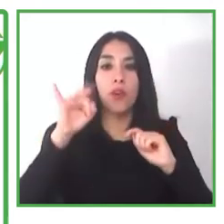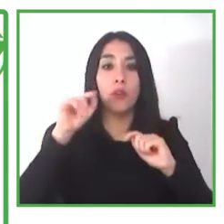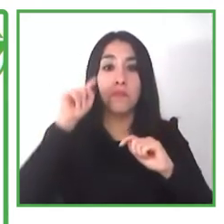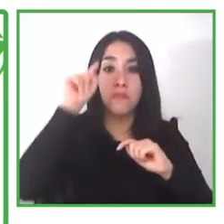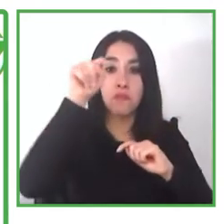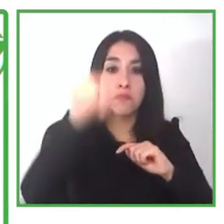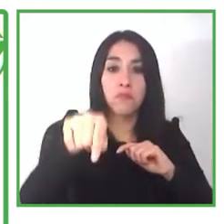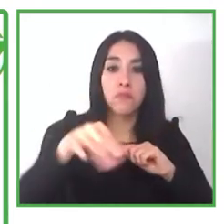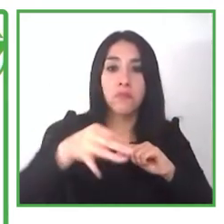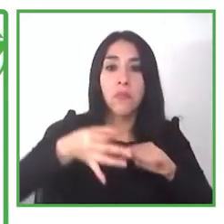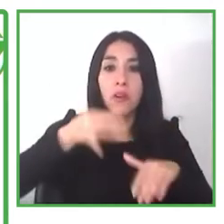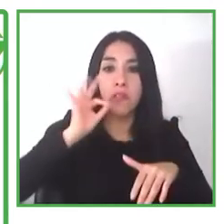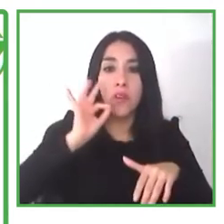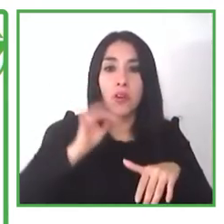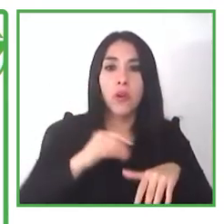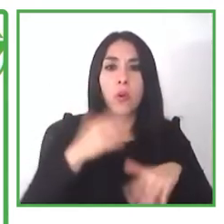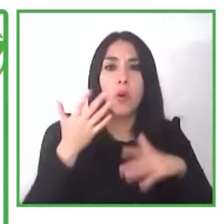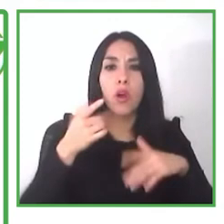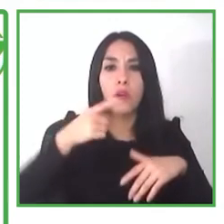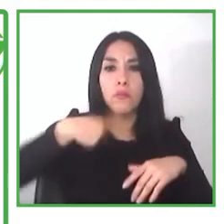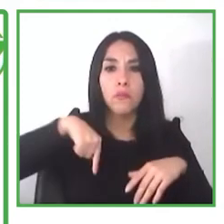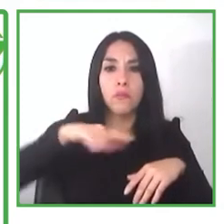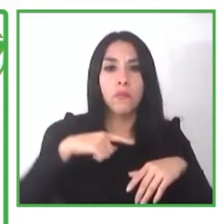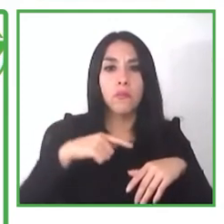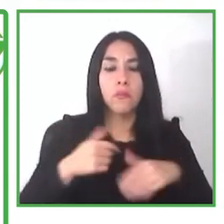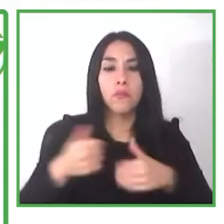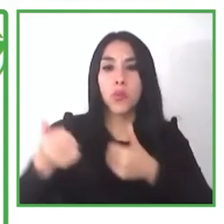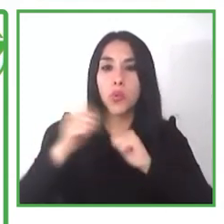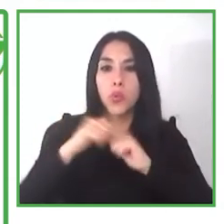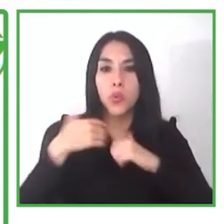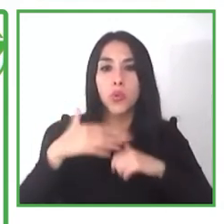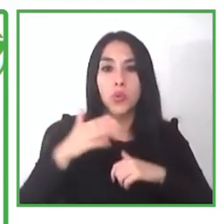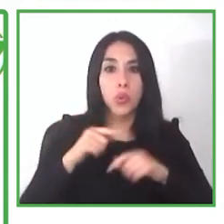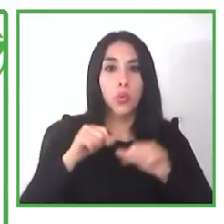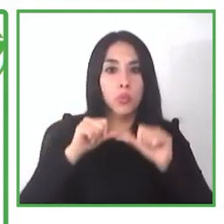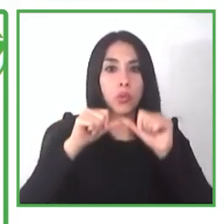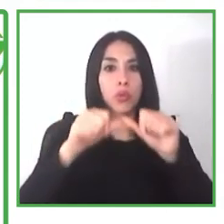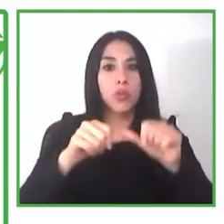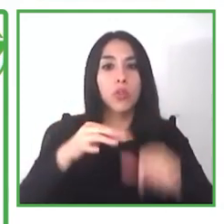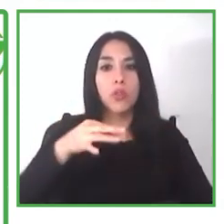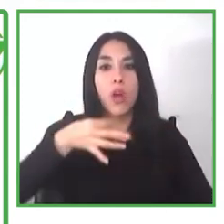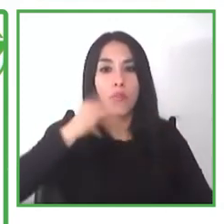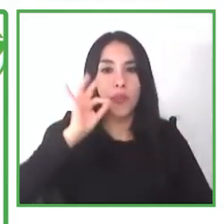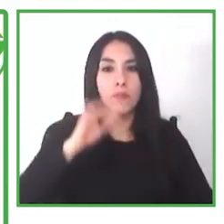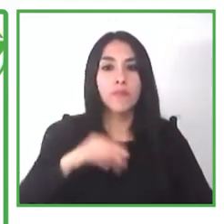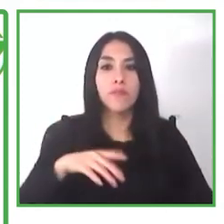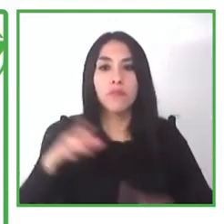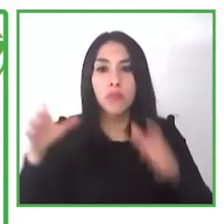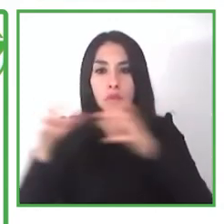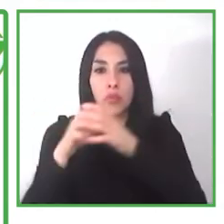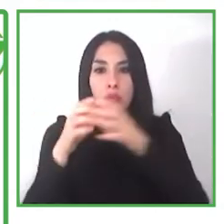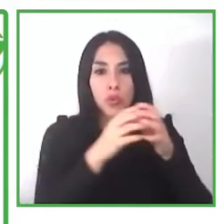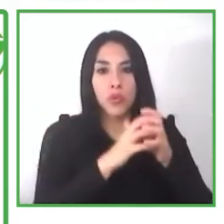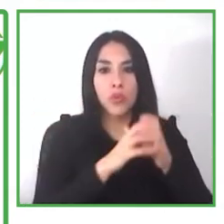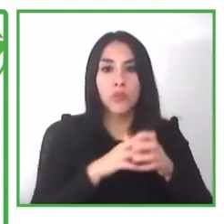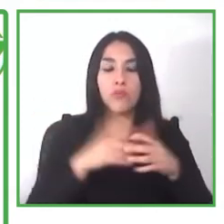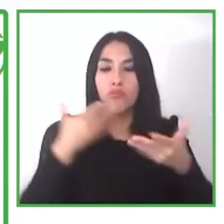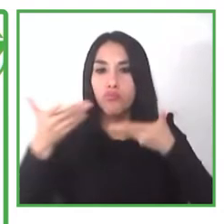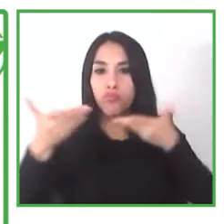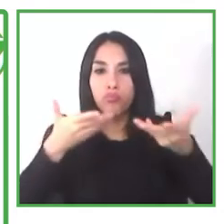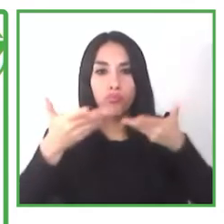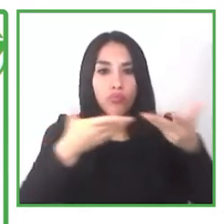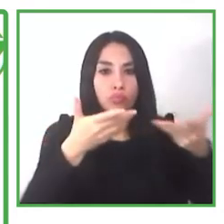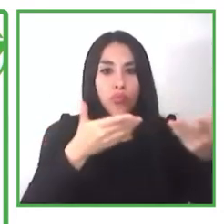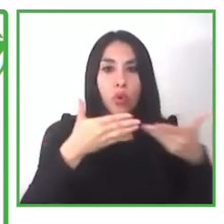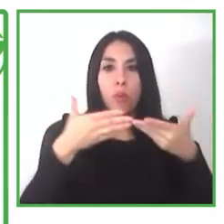the cafe as an open market organization to keep our sustainability beyond beyond to be an ngo transit